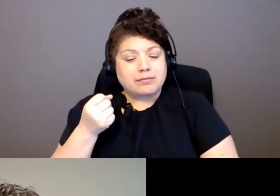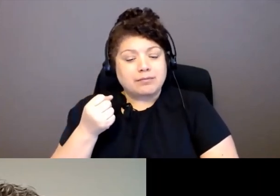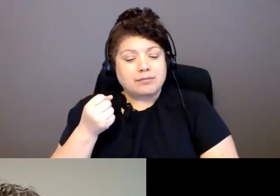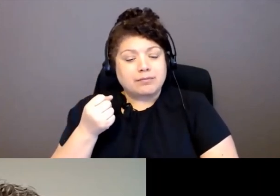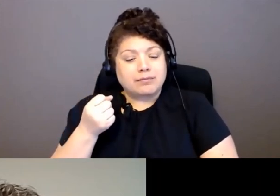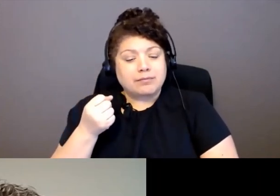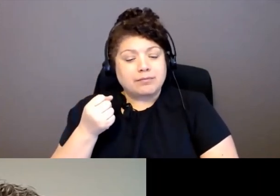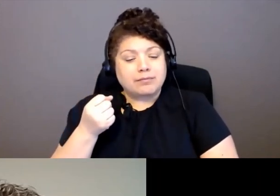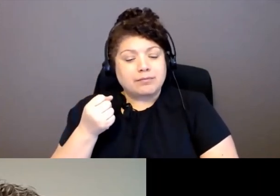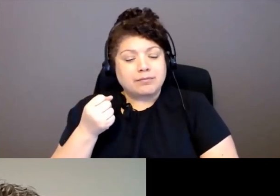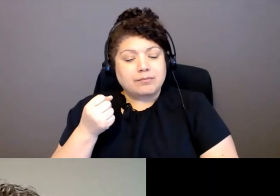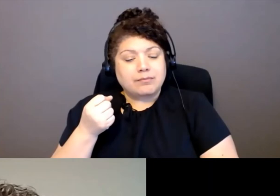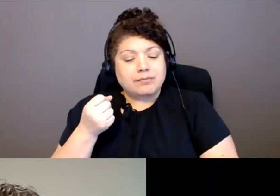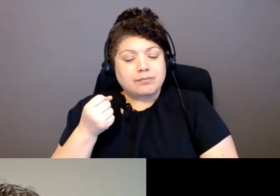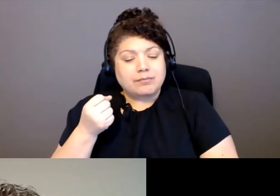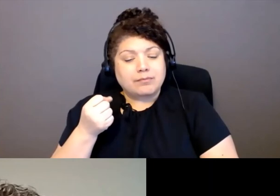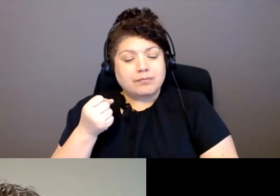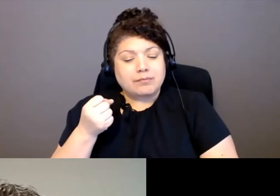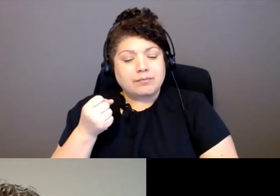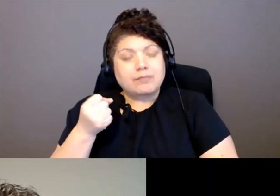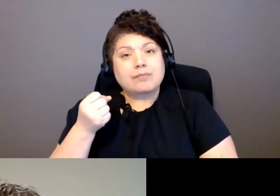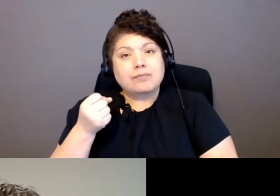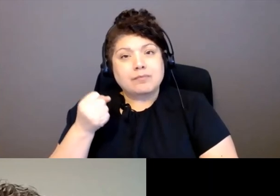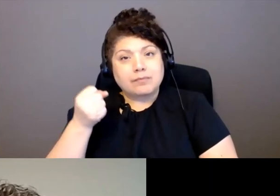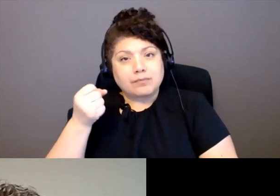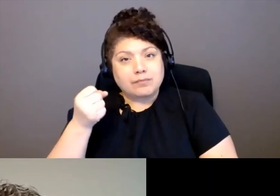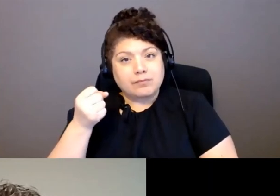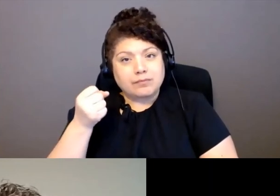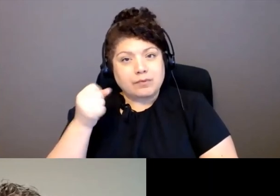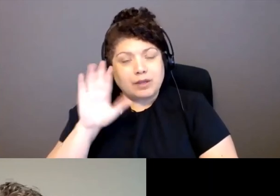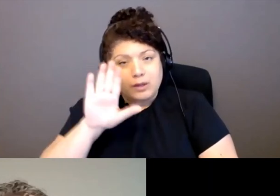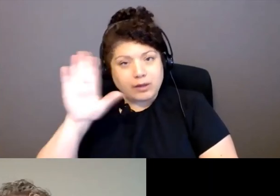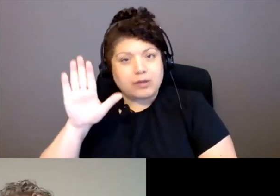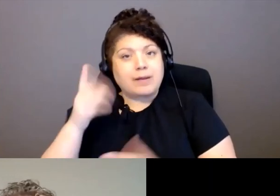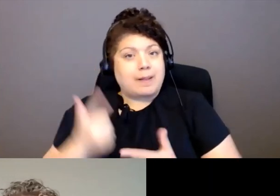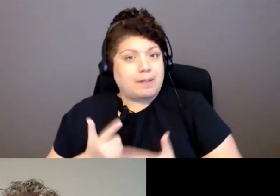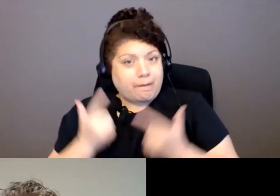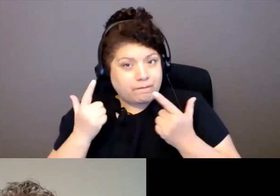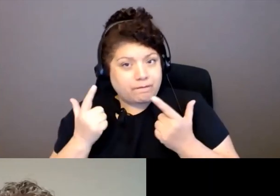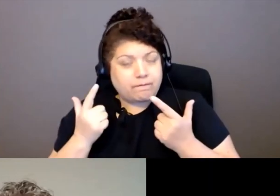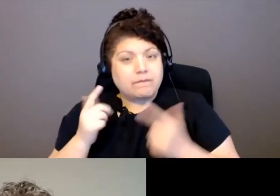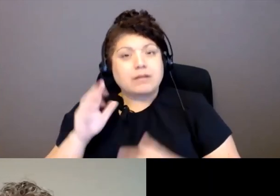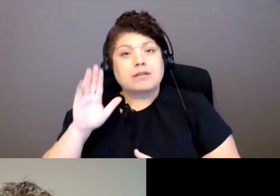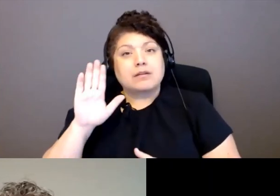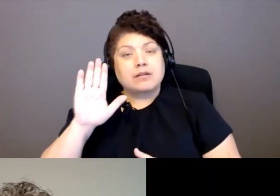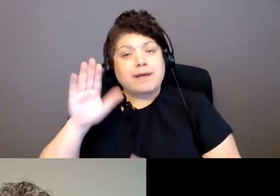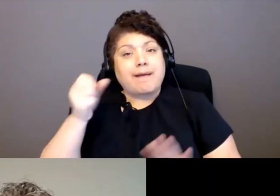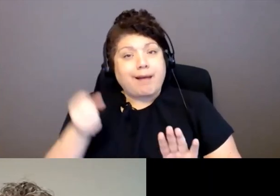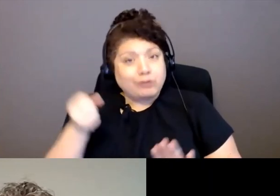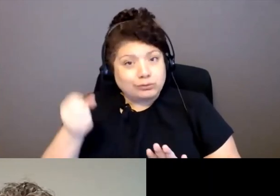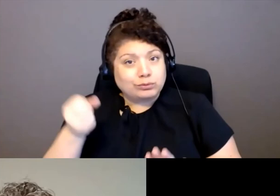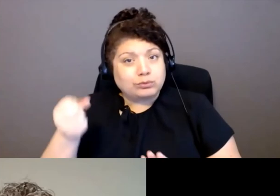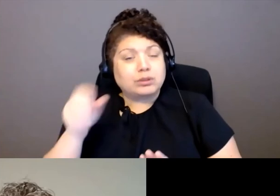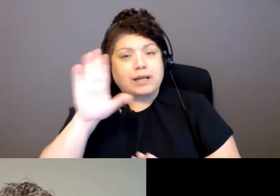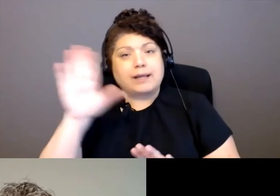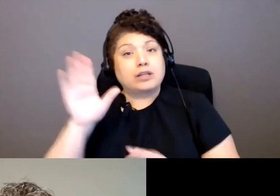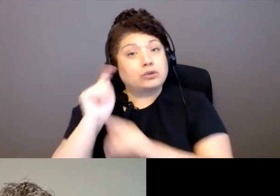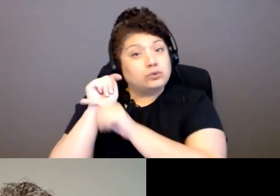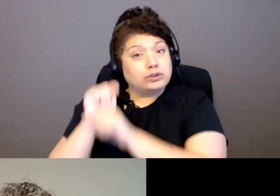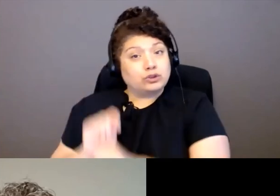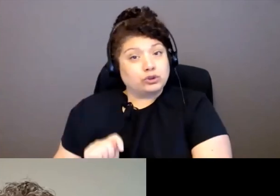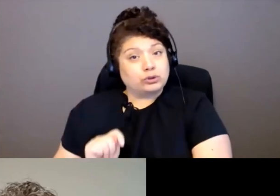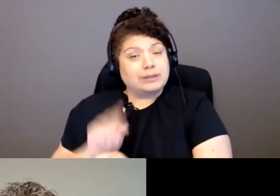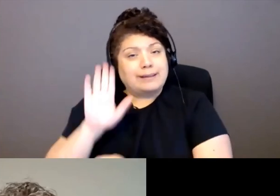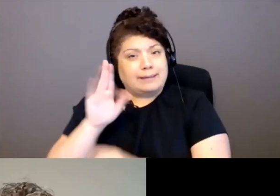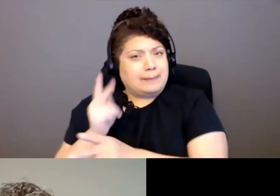they have their own unique ways of life. They keep the traditions. And I learned from